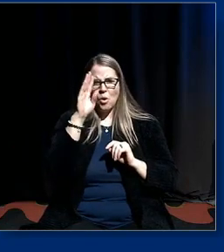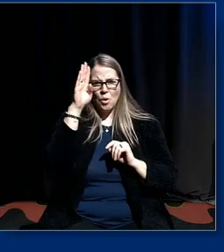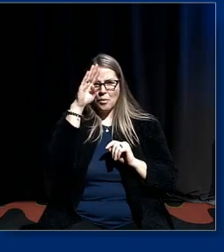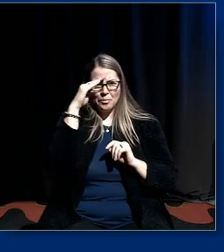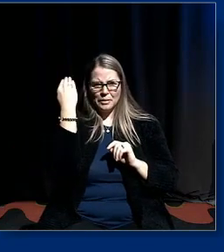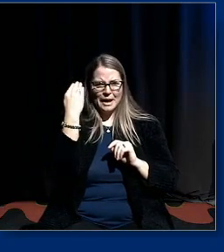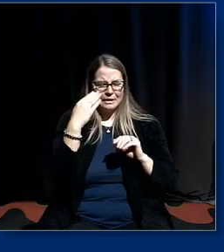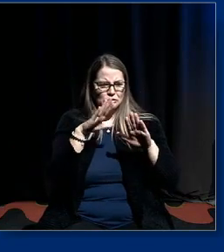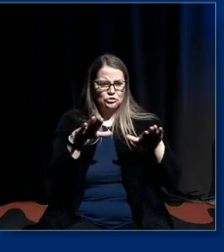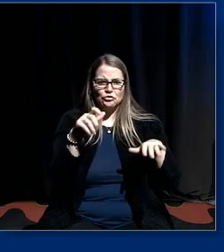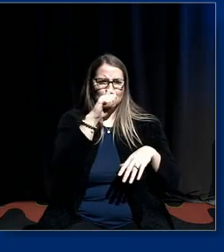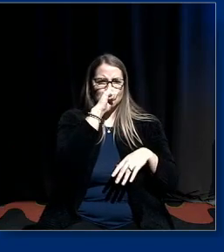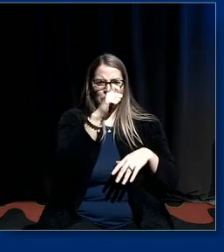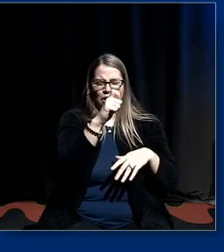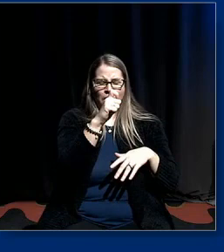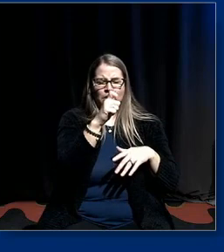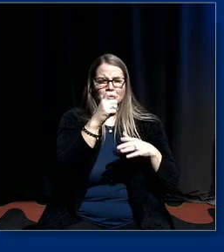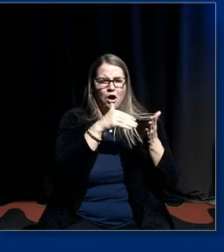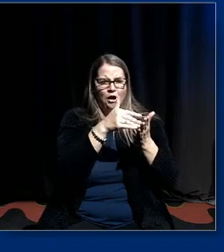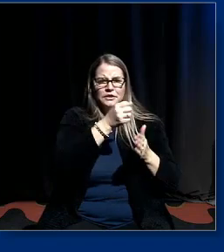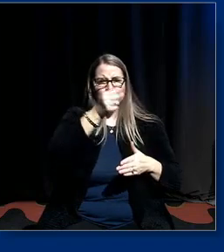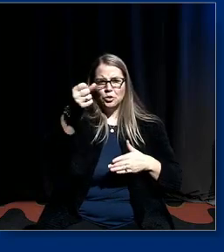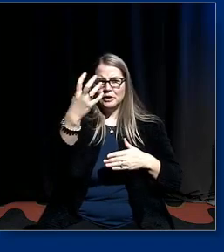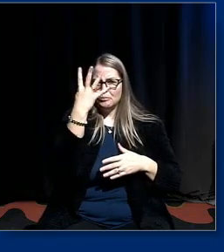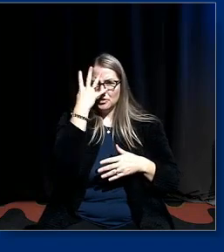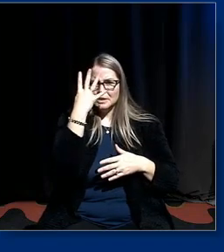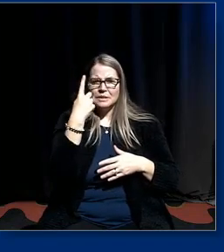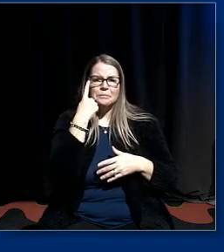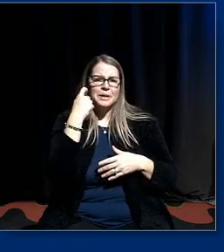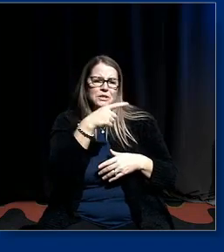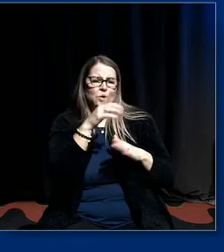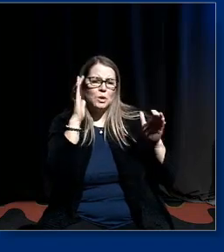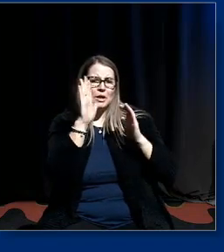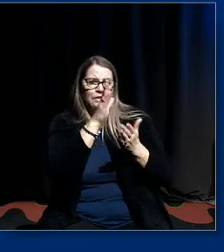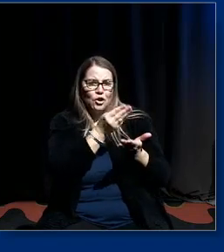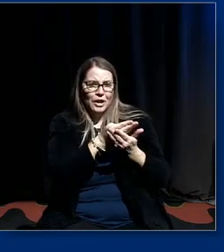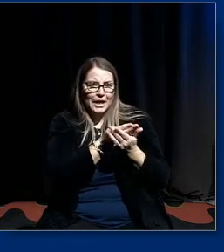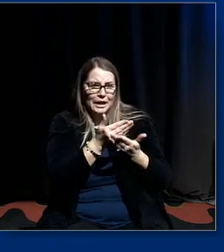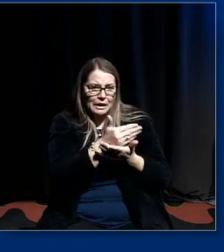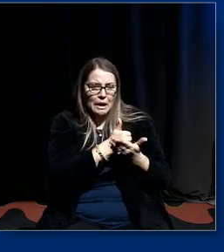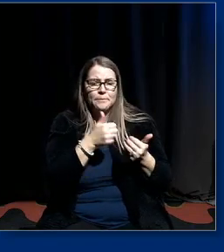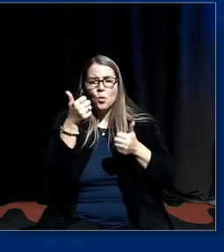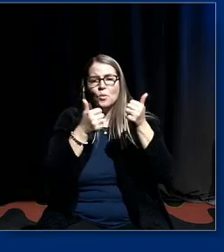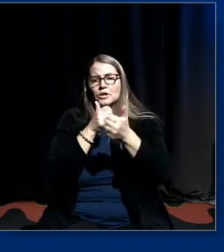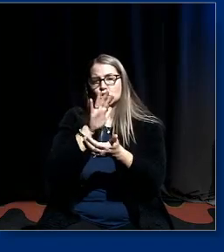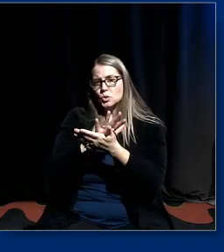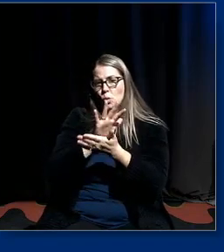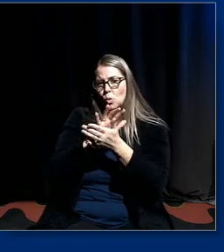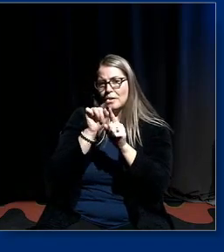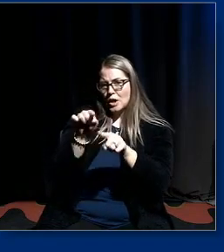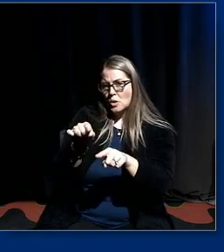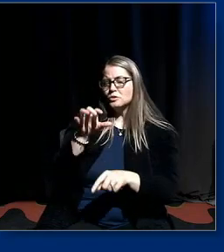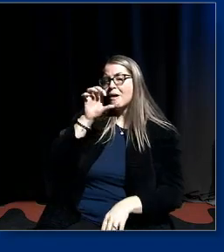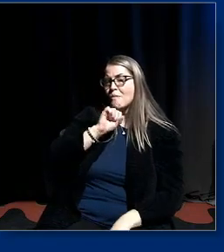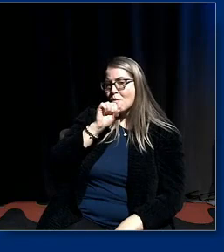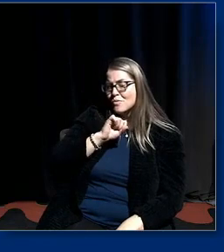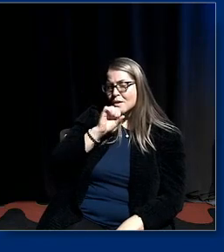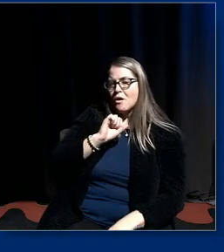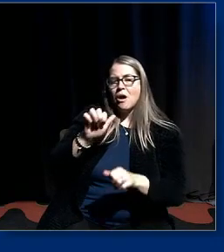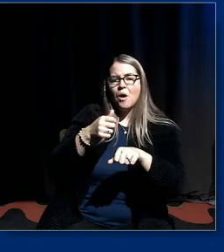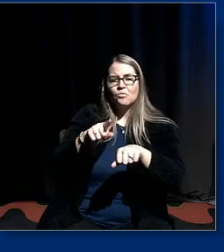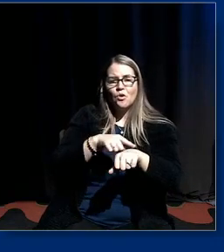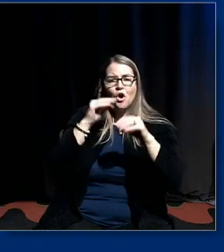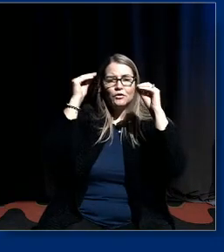overrepresented when you control for their income what school they go to how old they are how long their